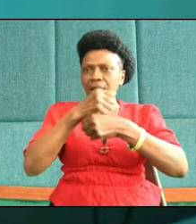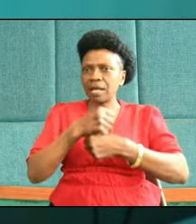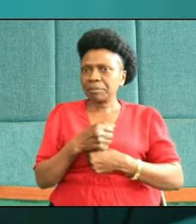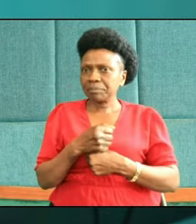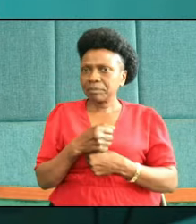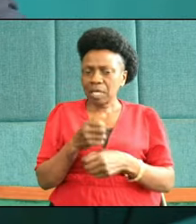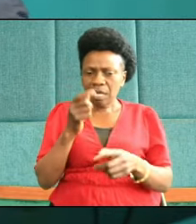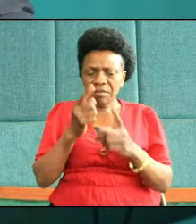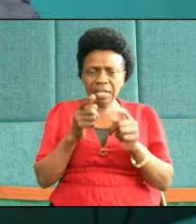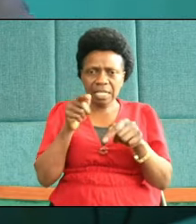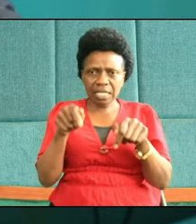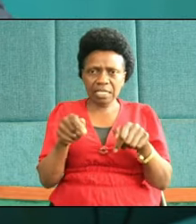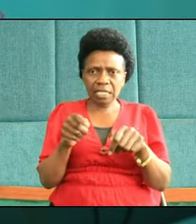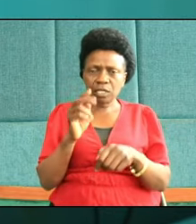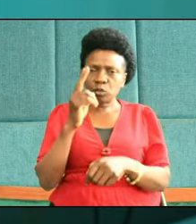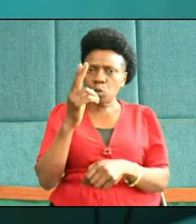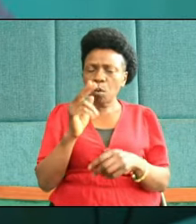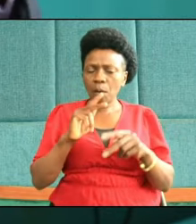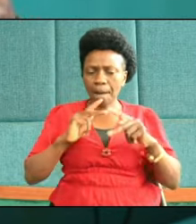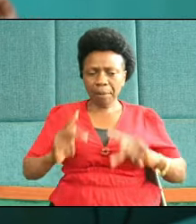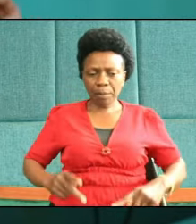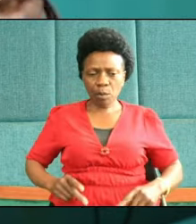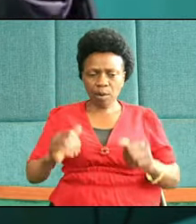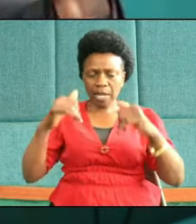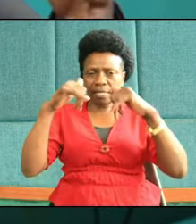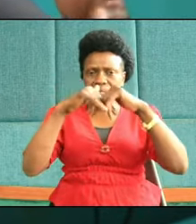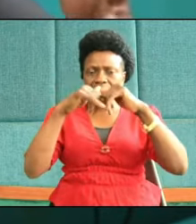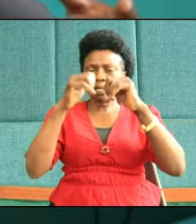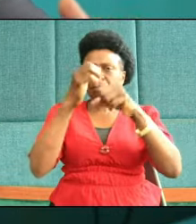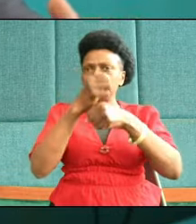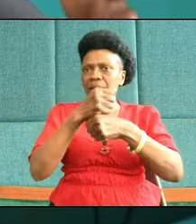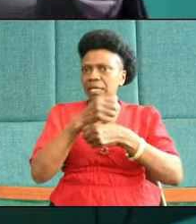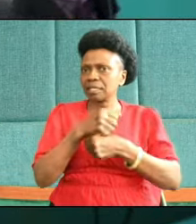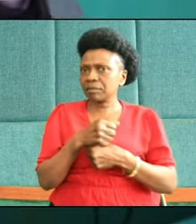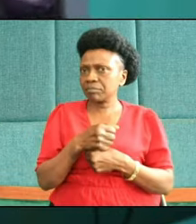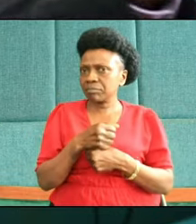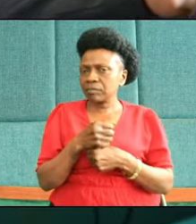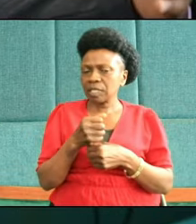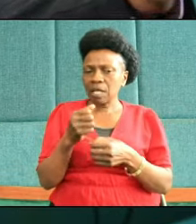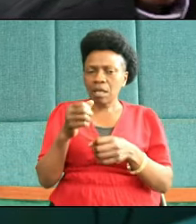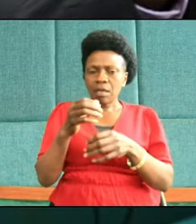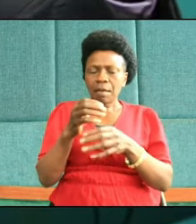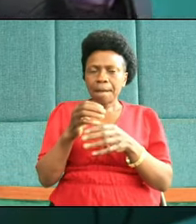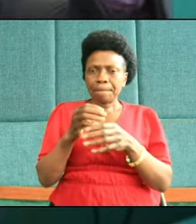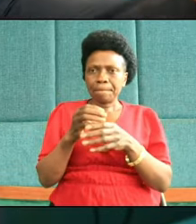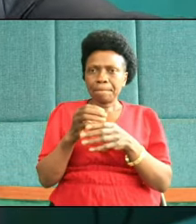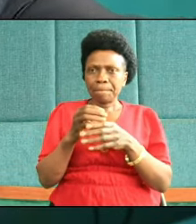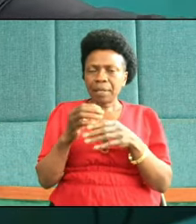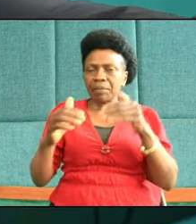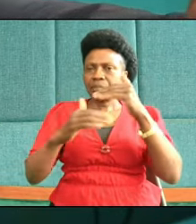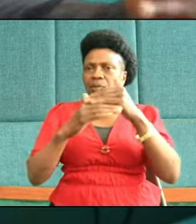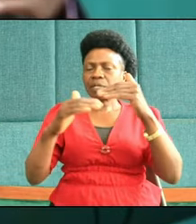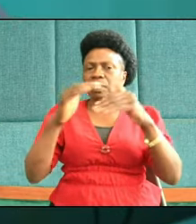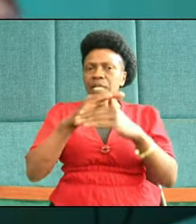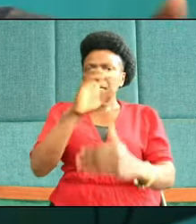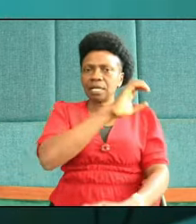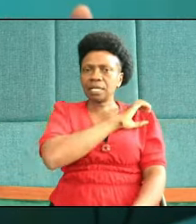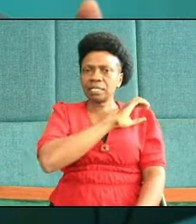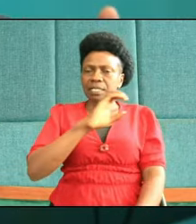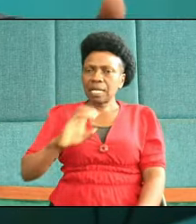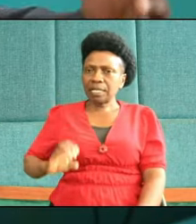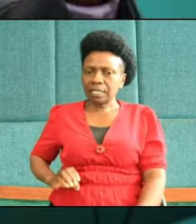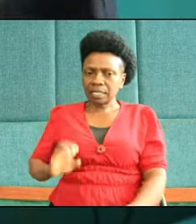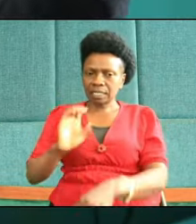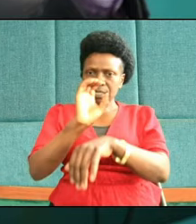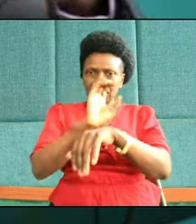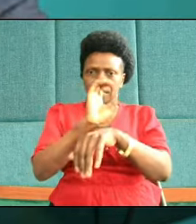their ventures, they joined the initiative of planting Christian churches along the seas, along